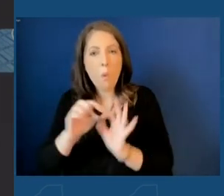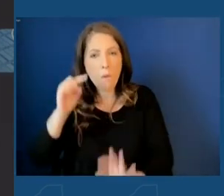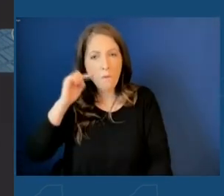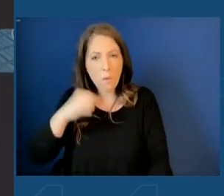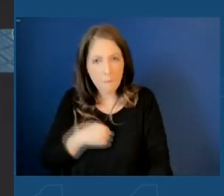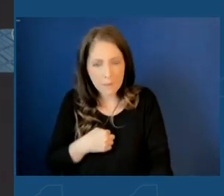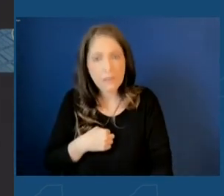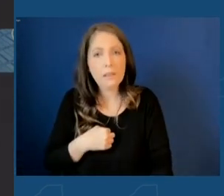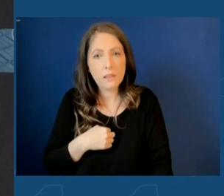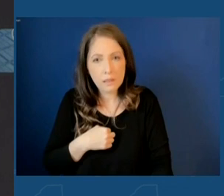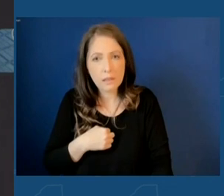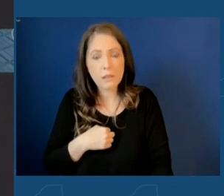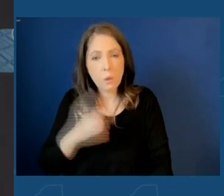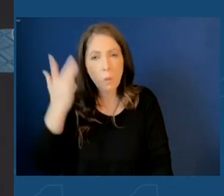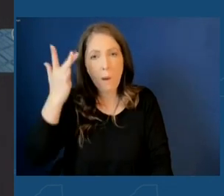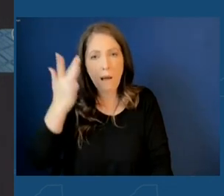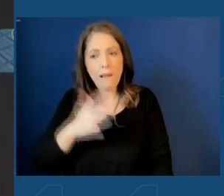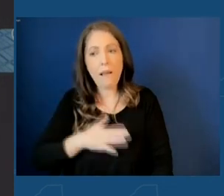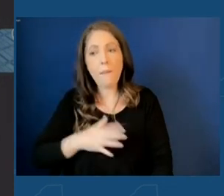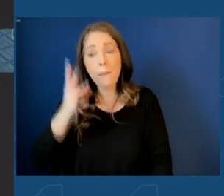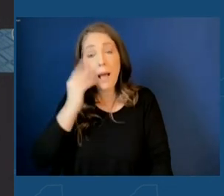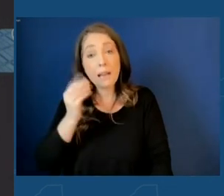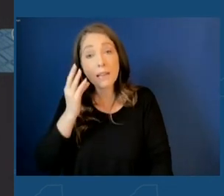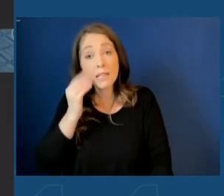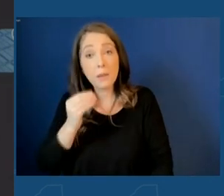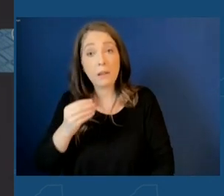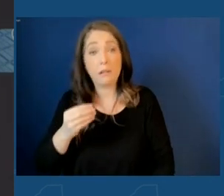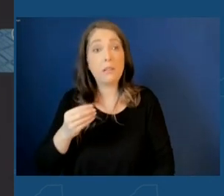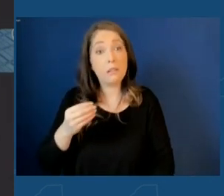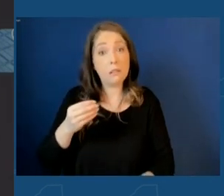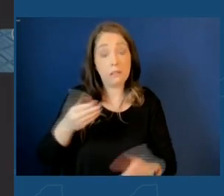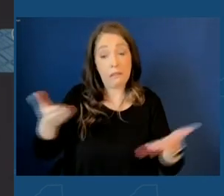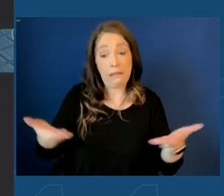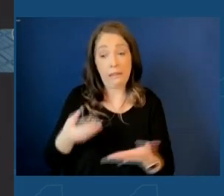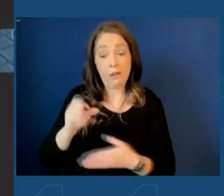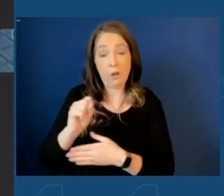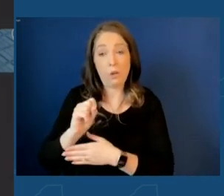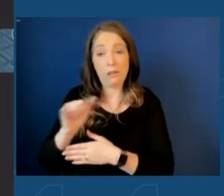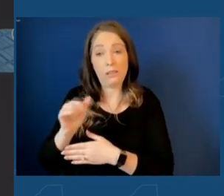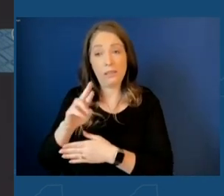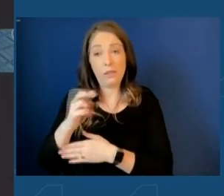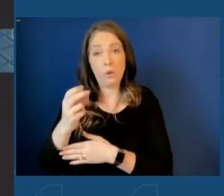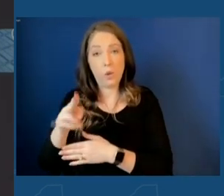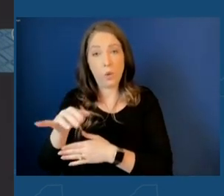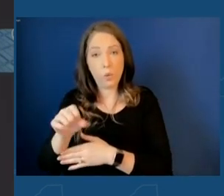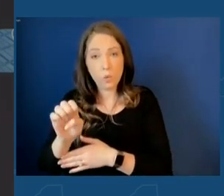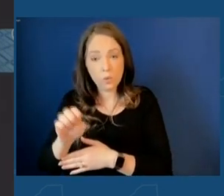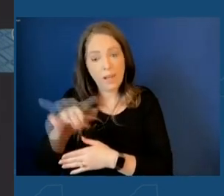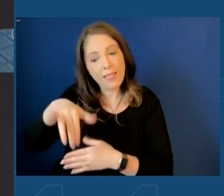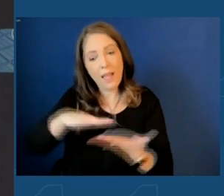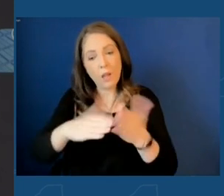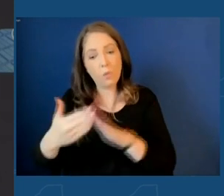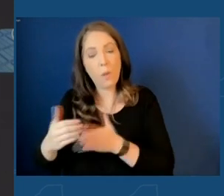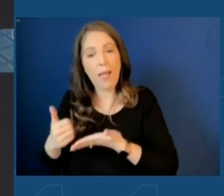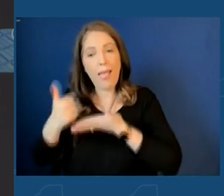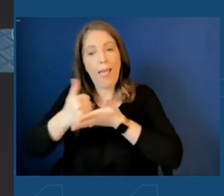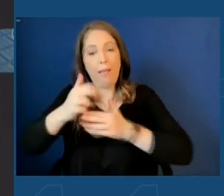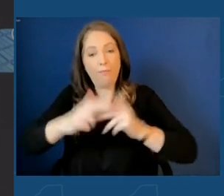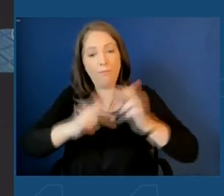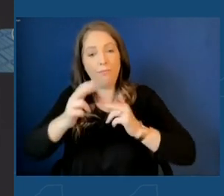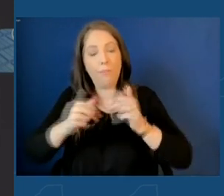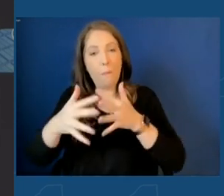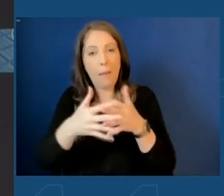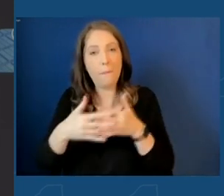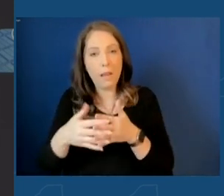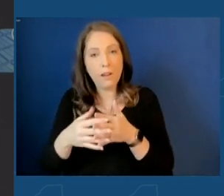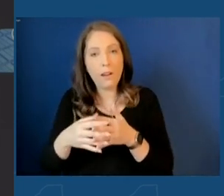because of my experience in places like Syracuse, a community that helped build America America, but for decades has